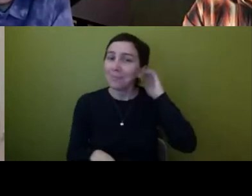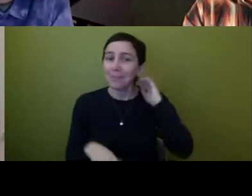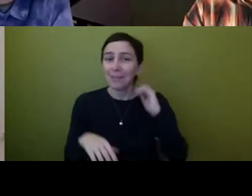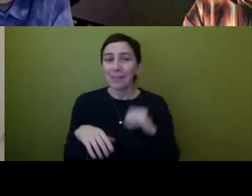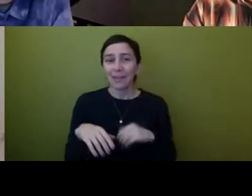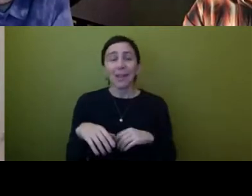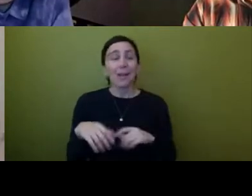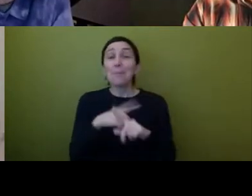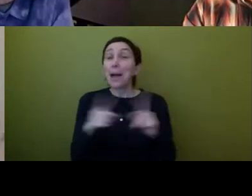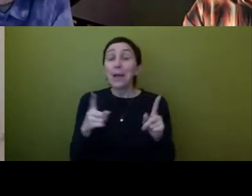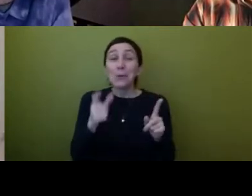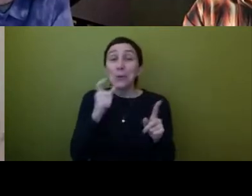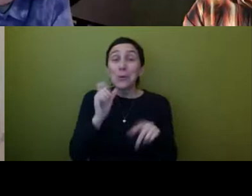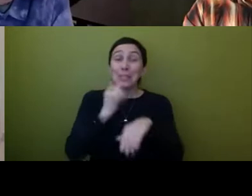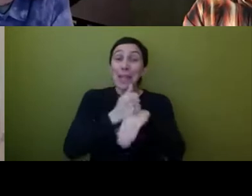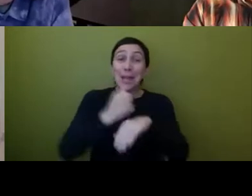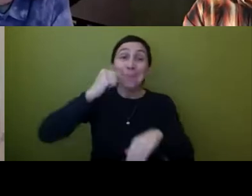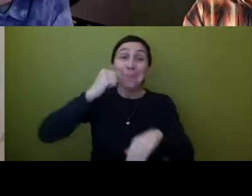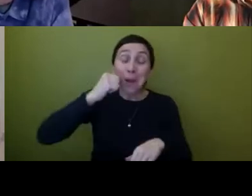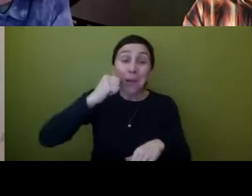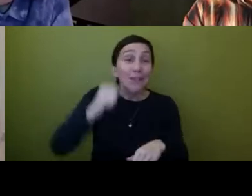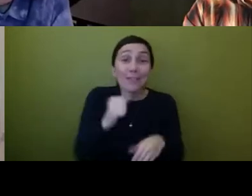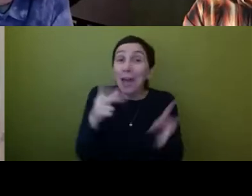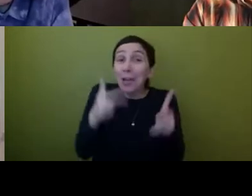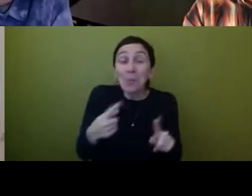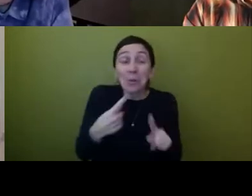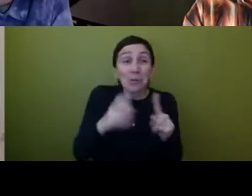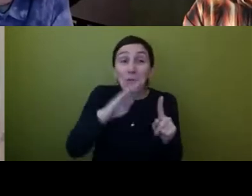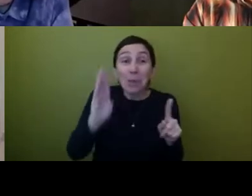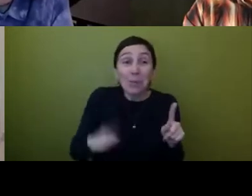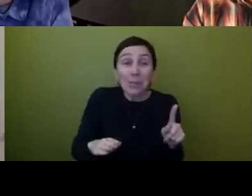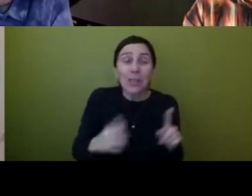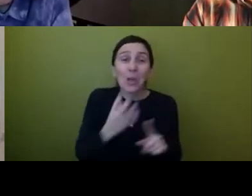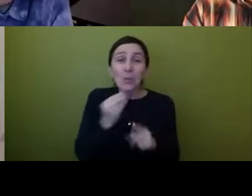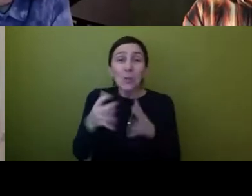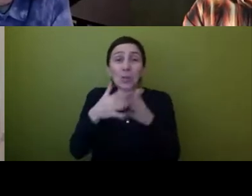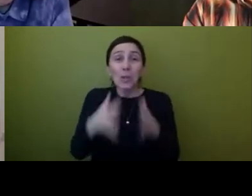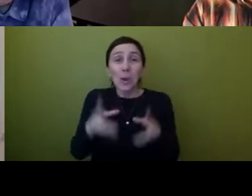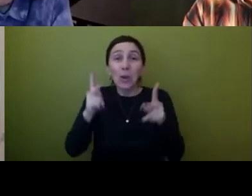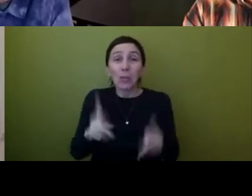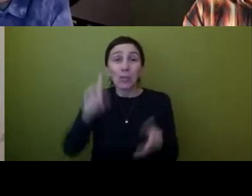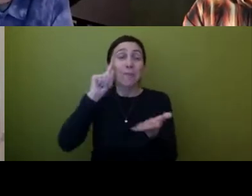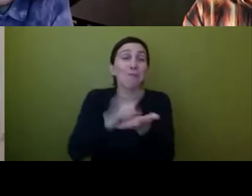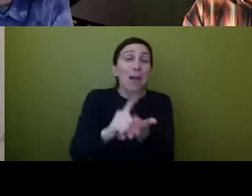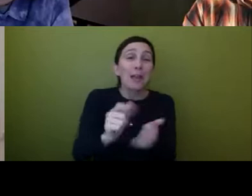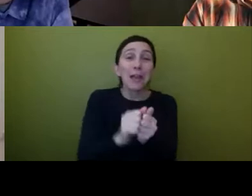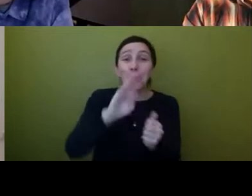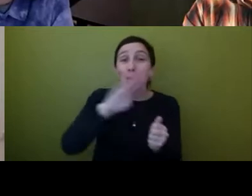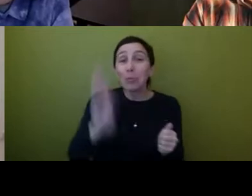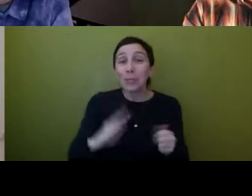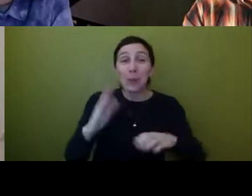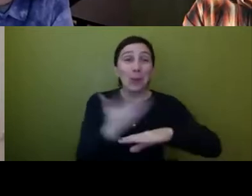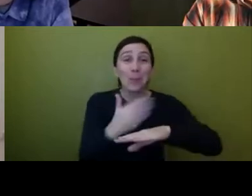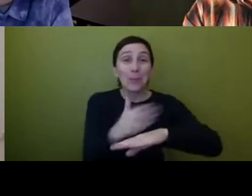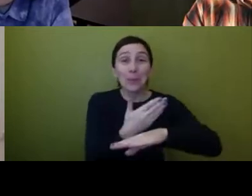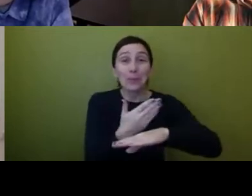brazilian from someone who uh uh you know a jewish american person who fell in in with brazilian music on a on a like you know